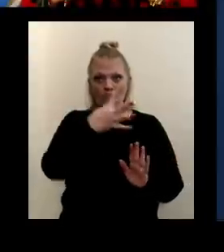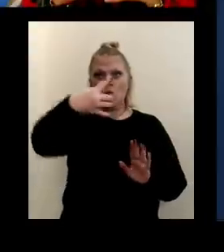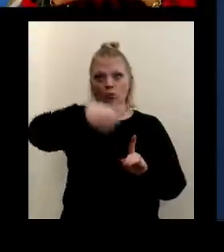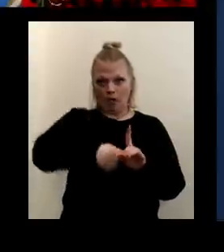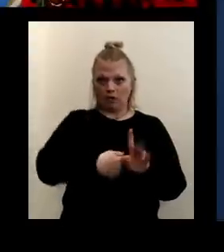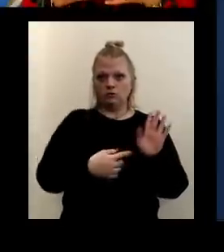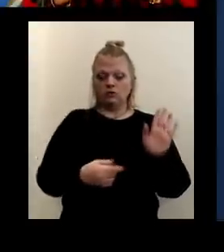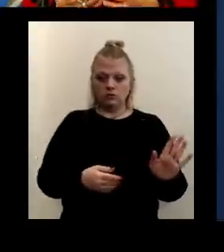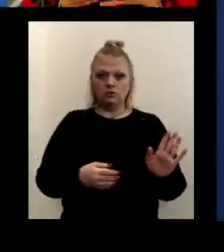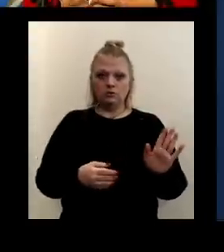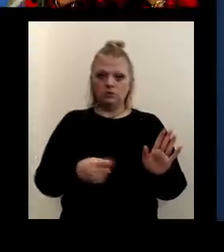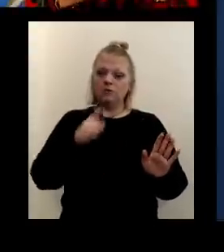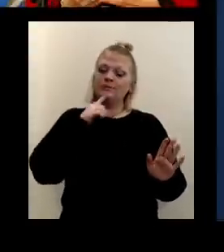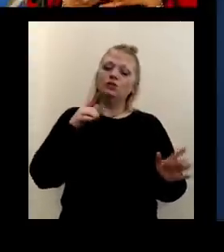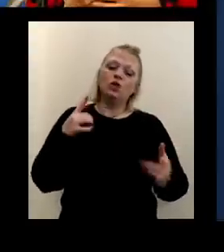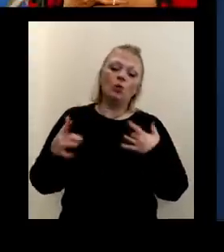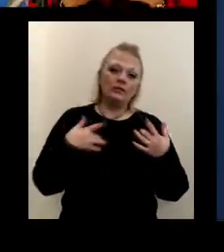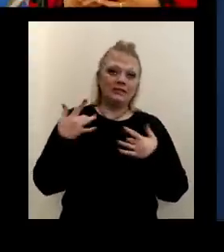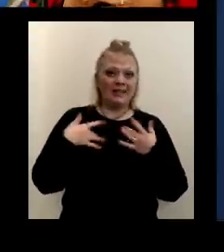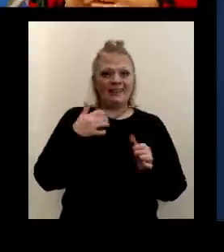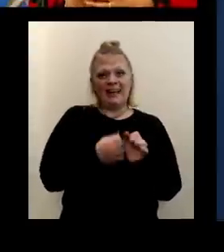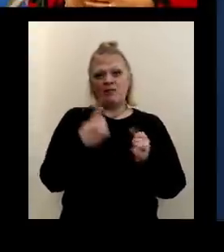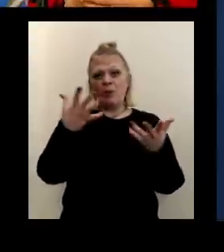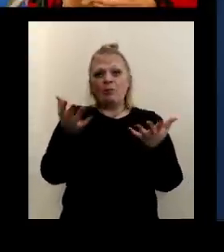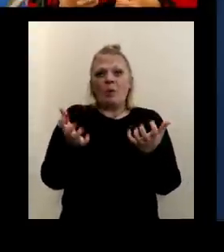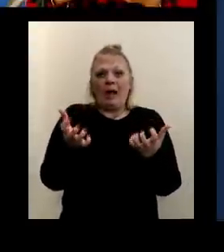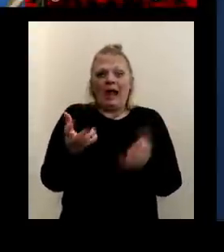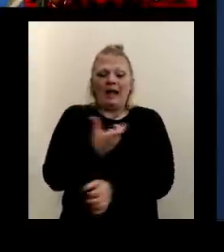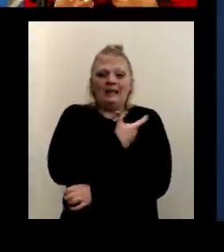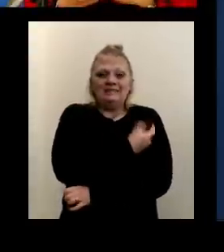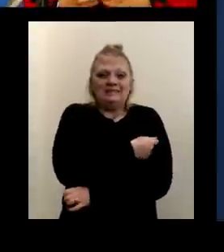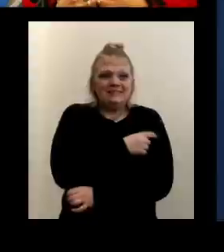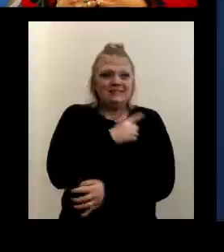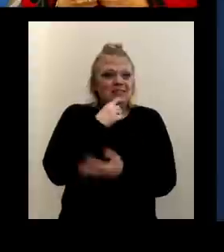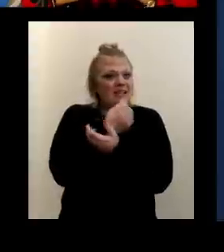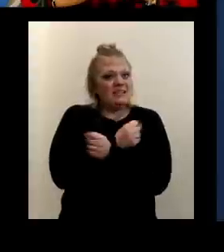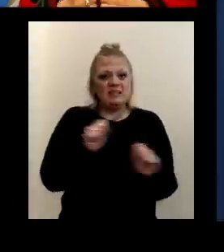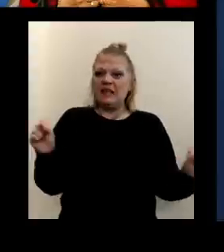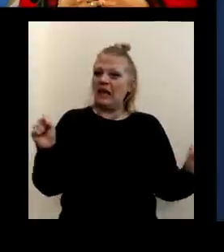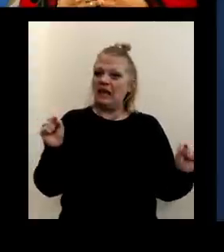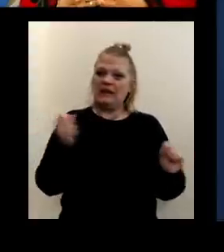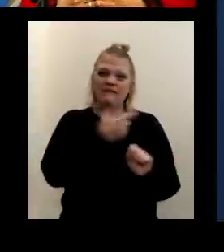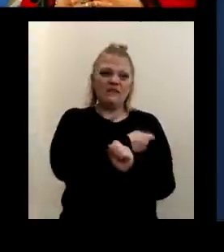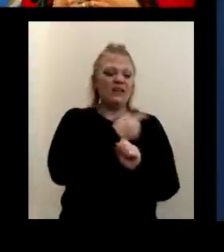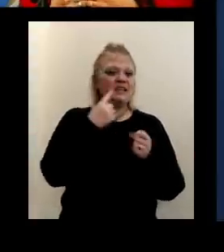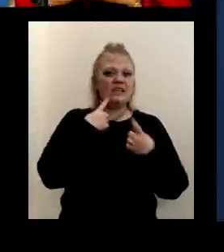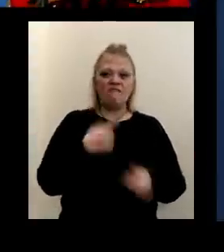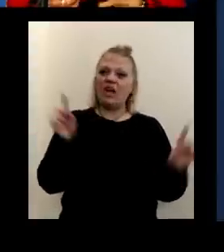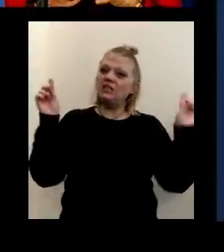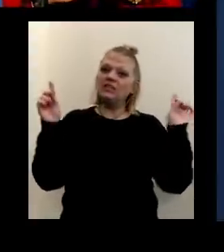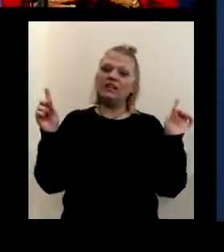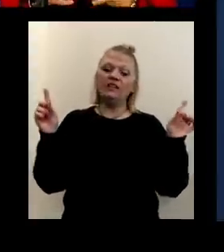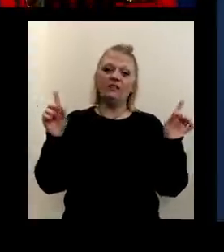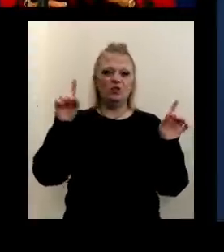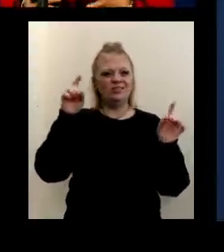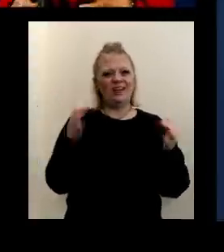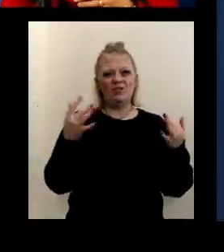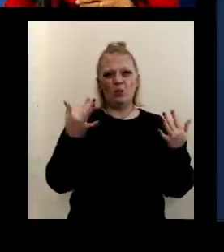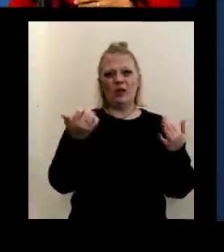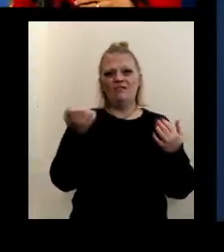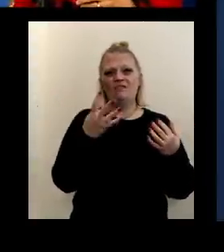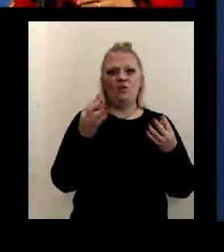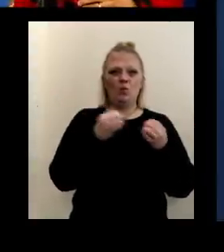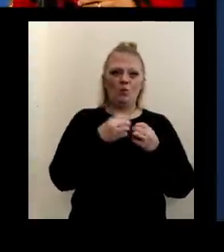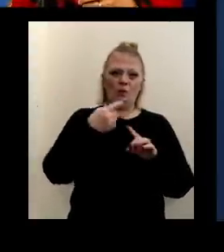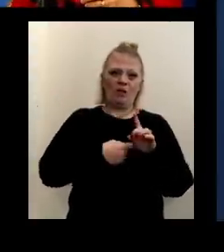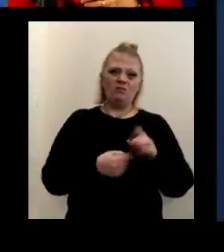I know that I'm so excited that everybody wants to get immunized. It's a safe vaccine. It's effective vaccine. We just have to wait a few more